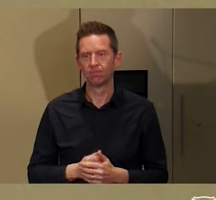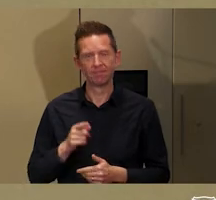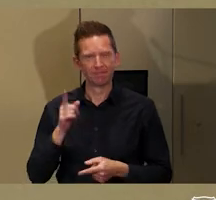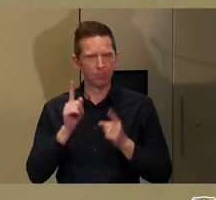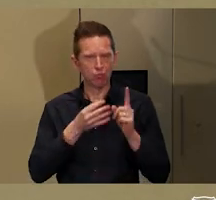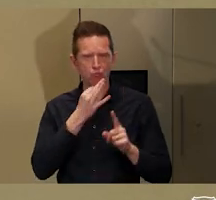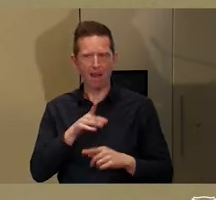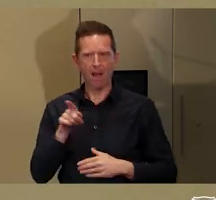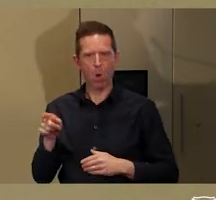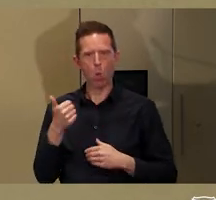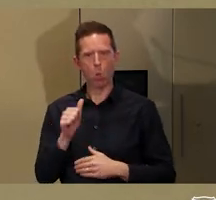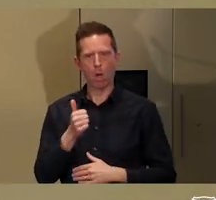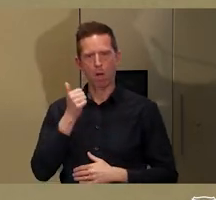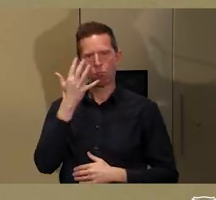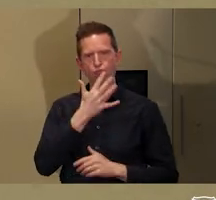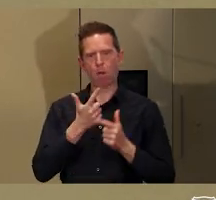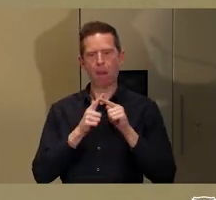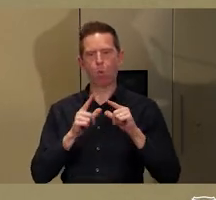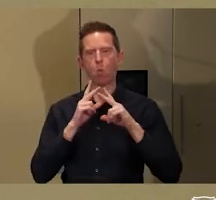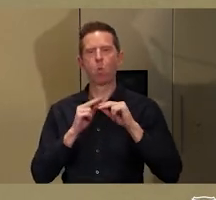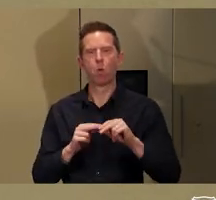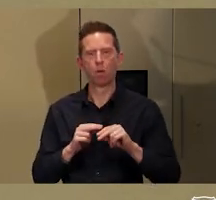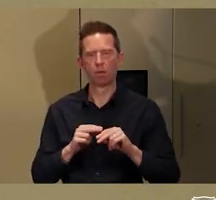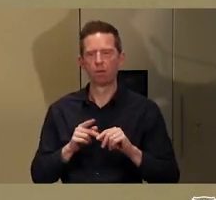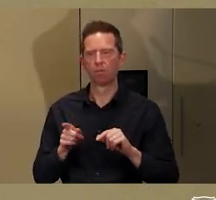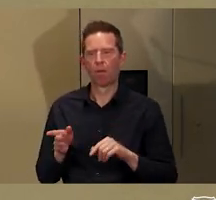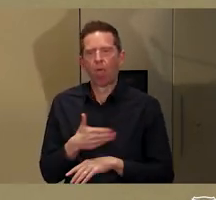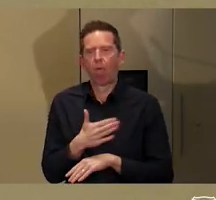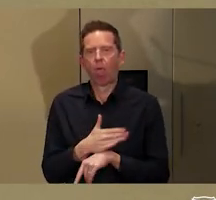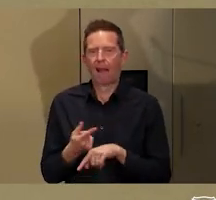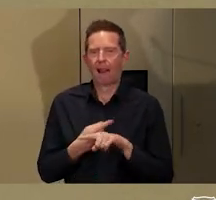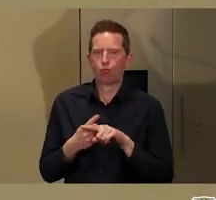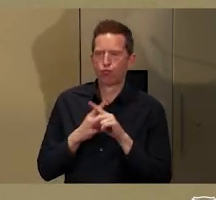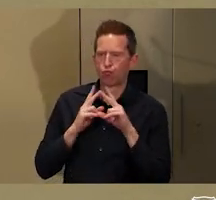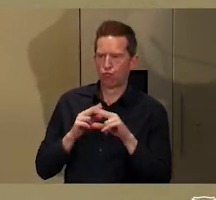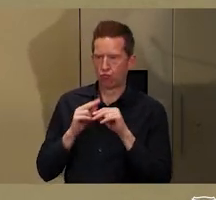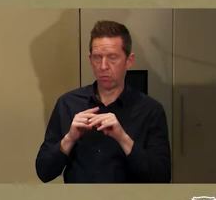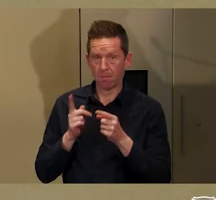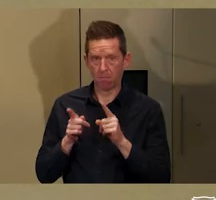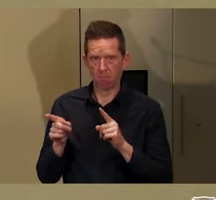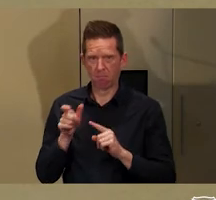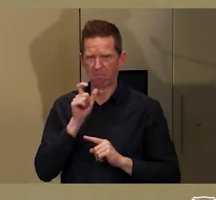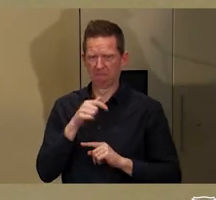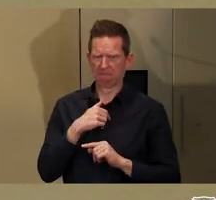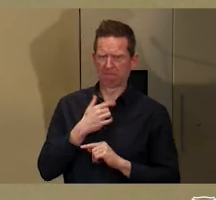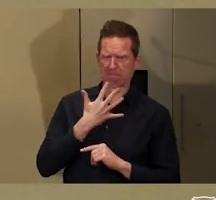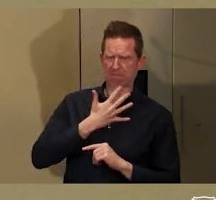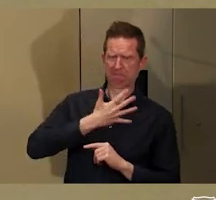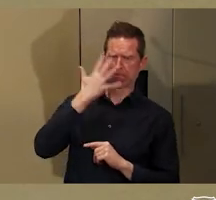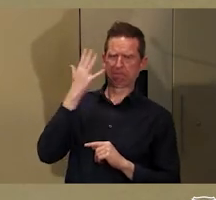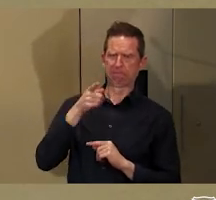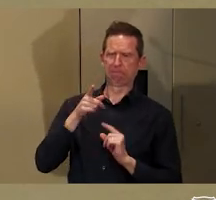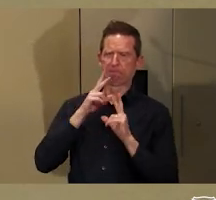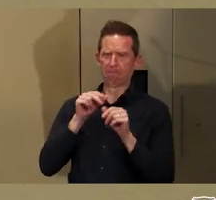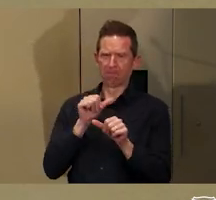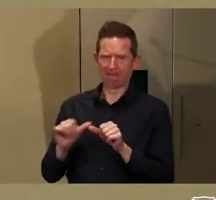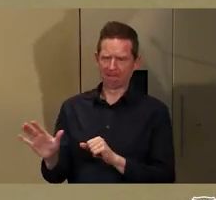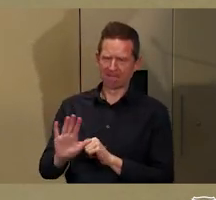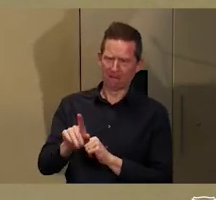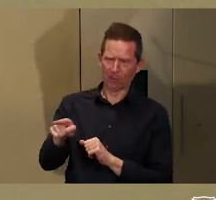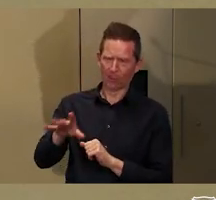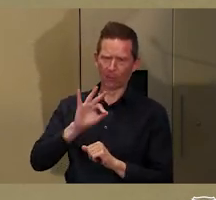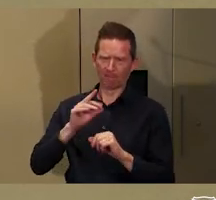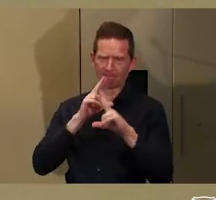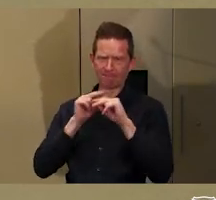attempted, a really bad job. And I thought maybe it's better that they don't try and speak language